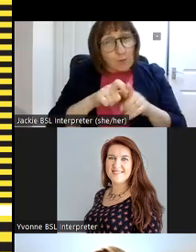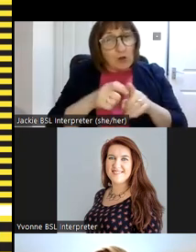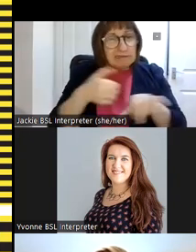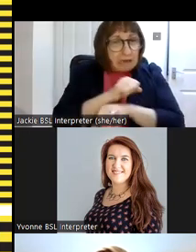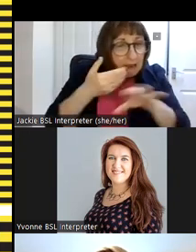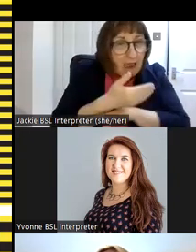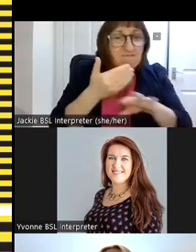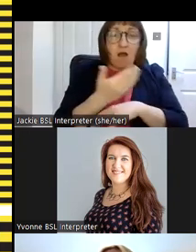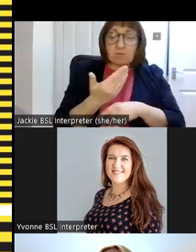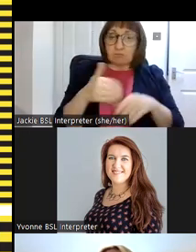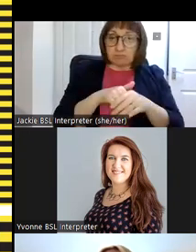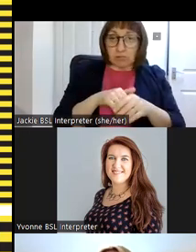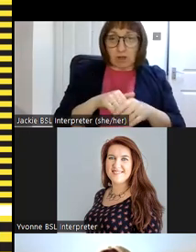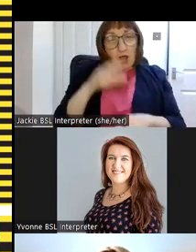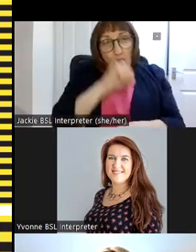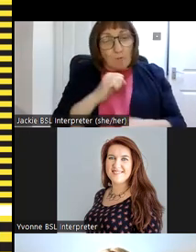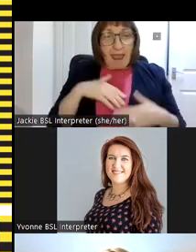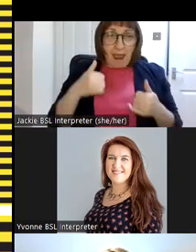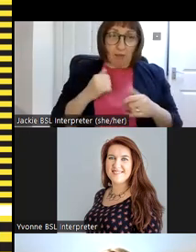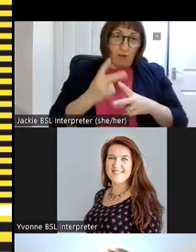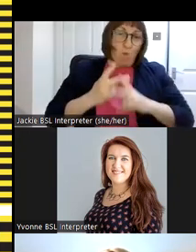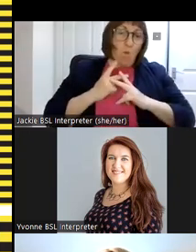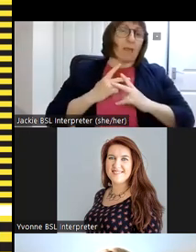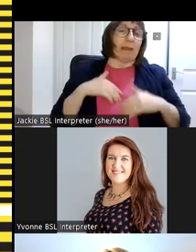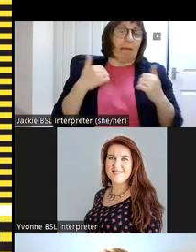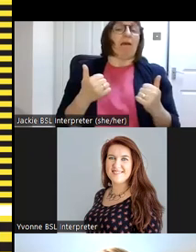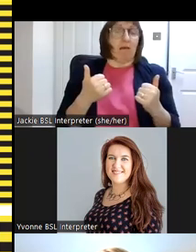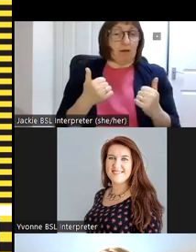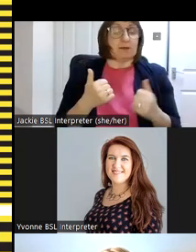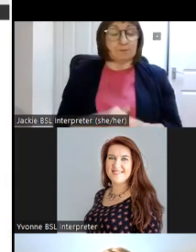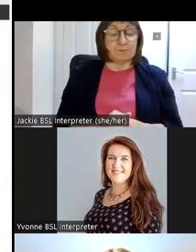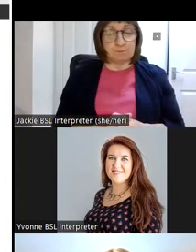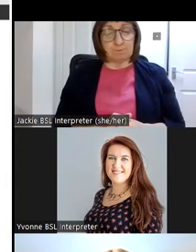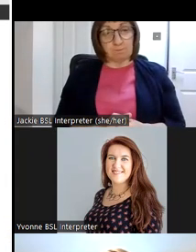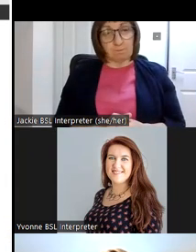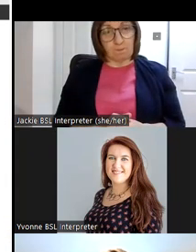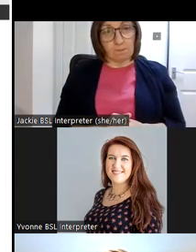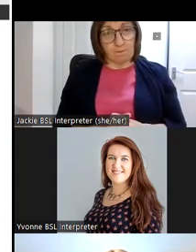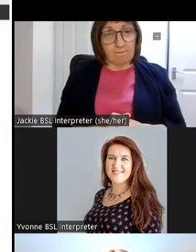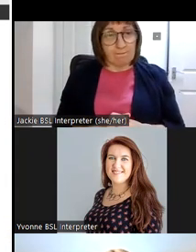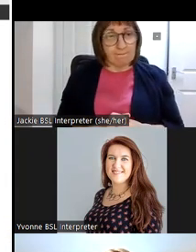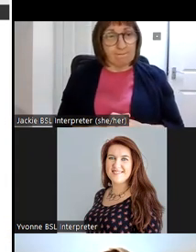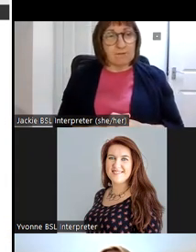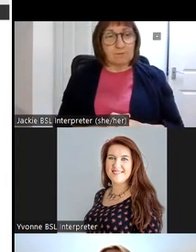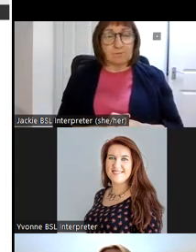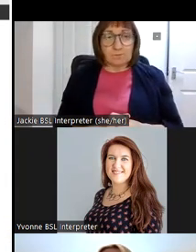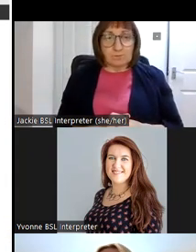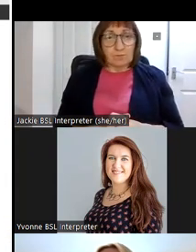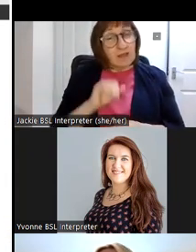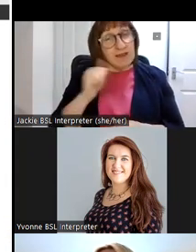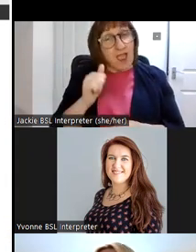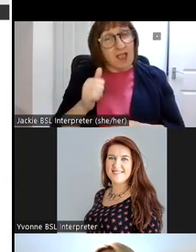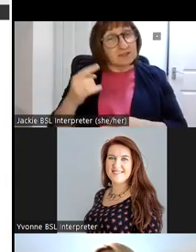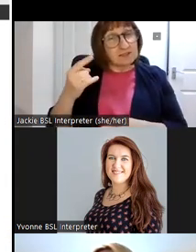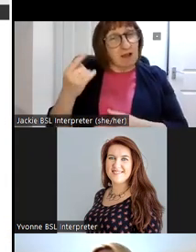around the concept of health and well-being uh our next um archive